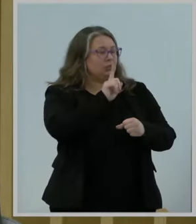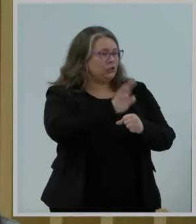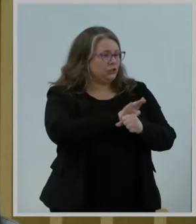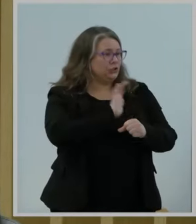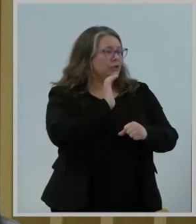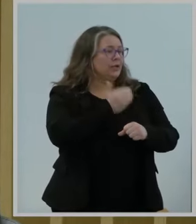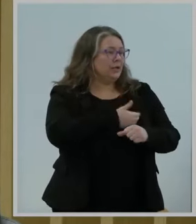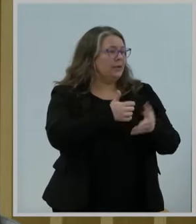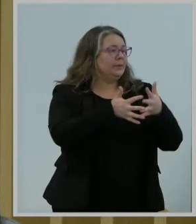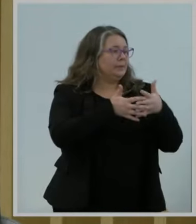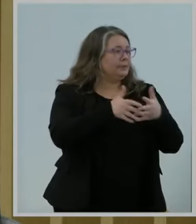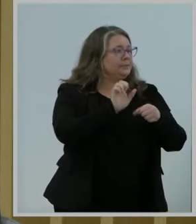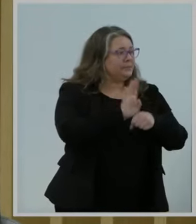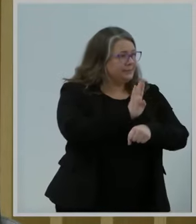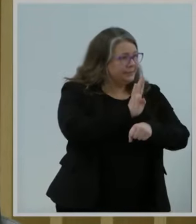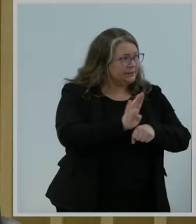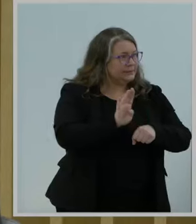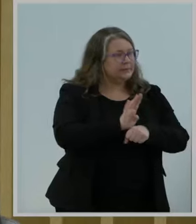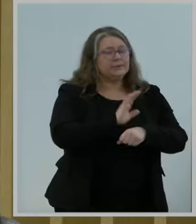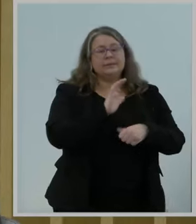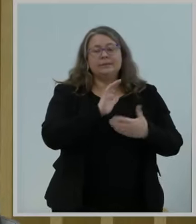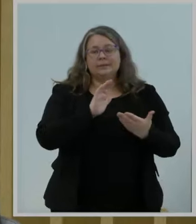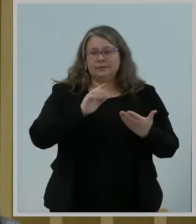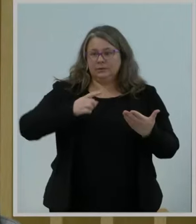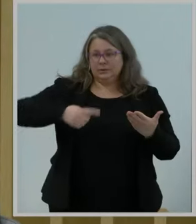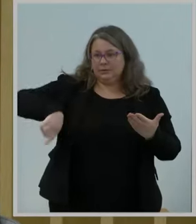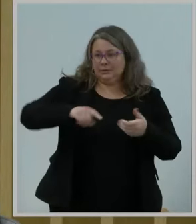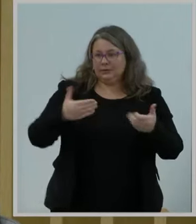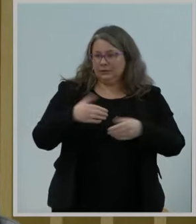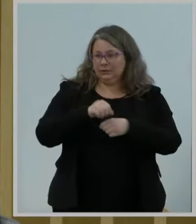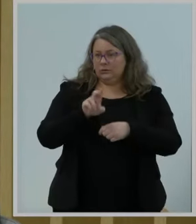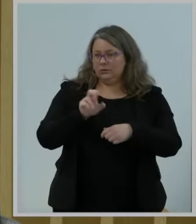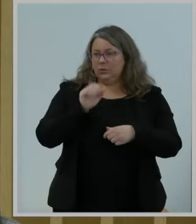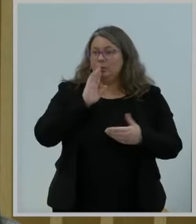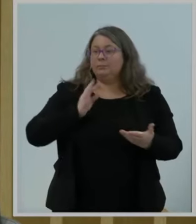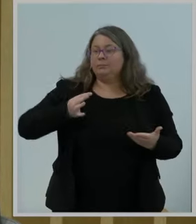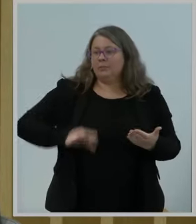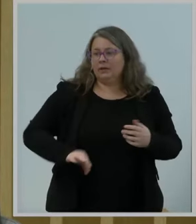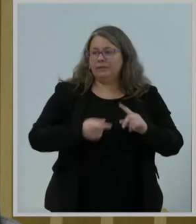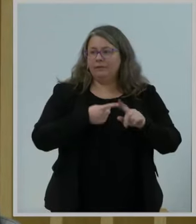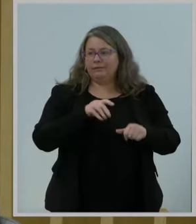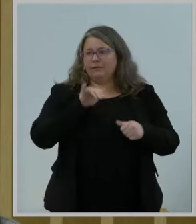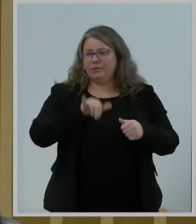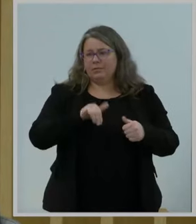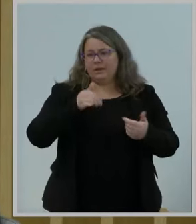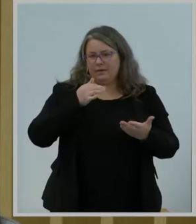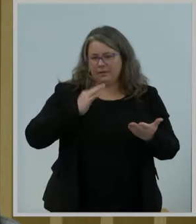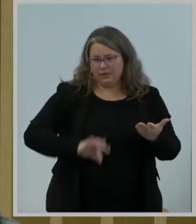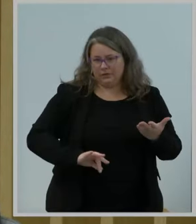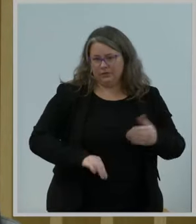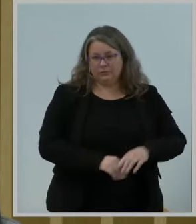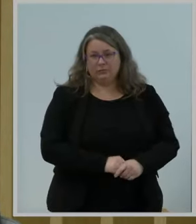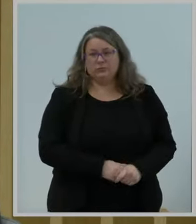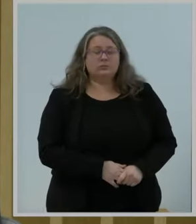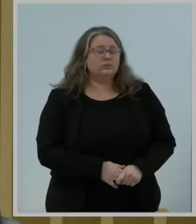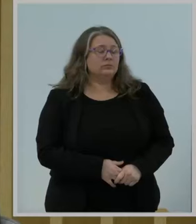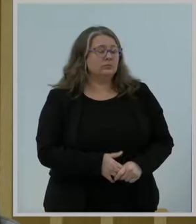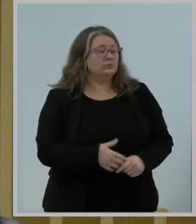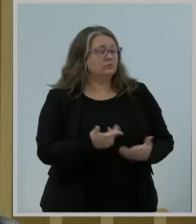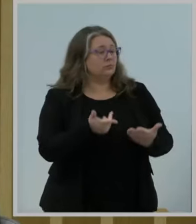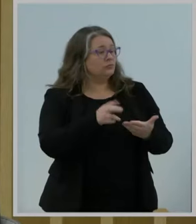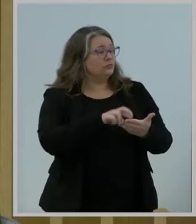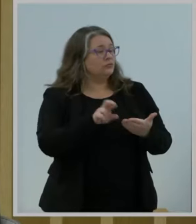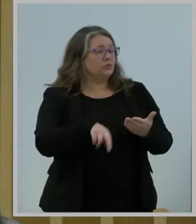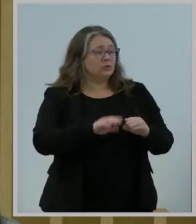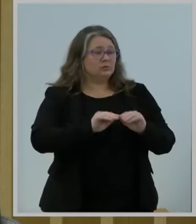shores would benefit from this country's first-mover advantage. The results speak for themselves as consumers here